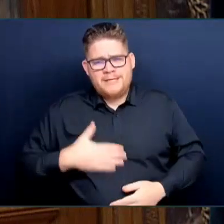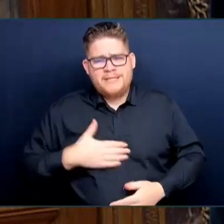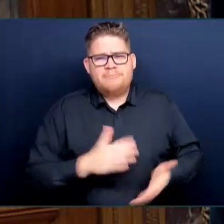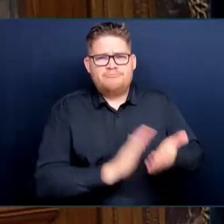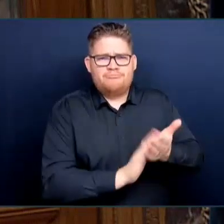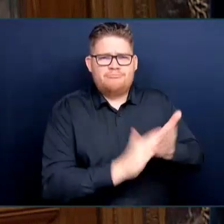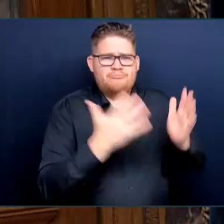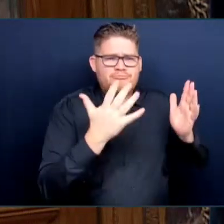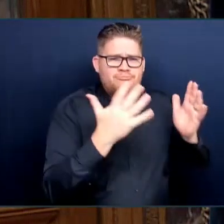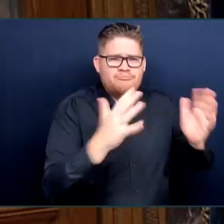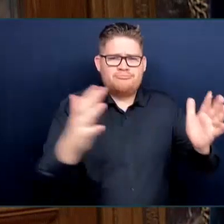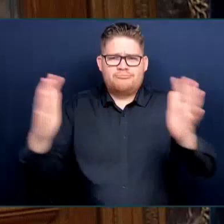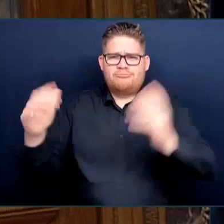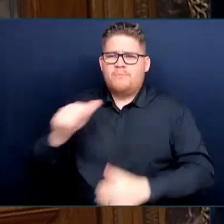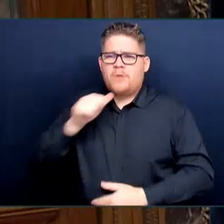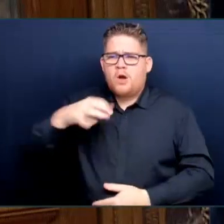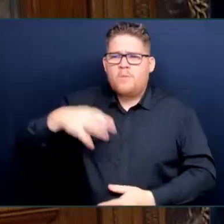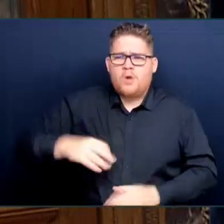Thank you. .